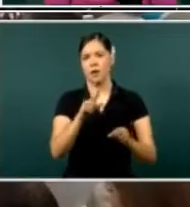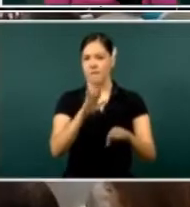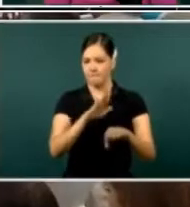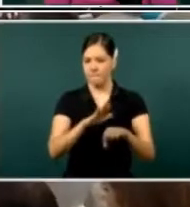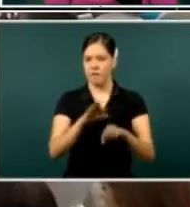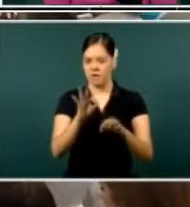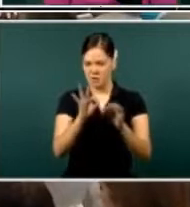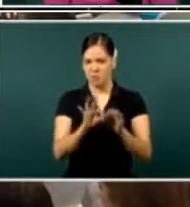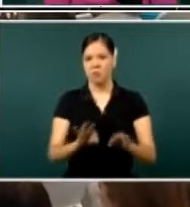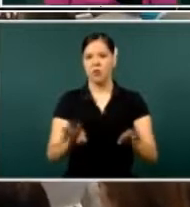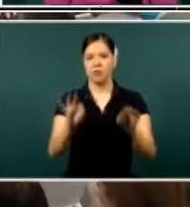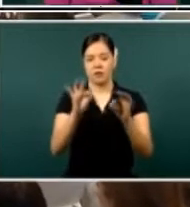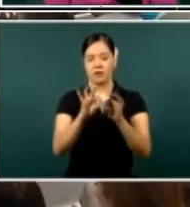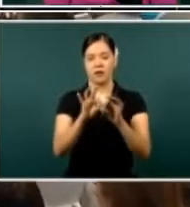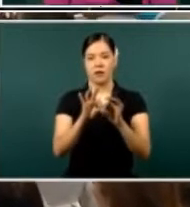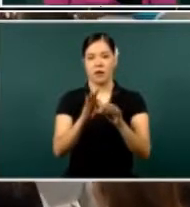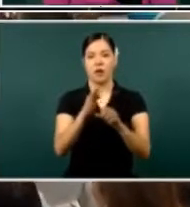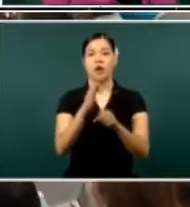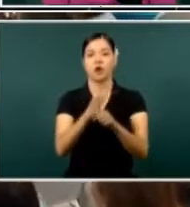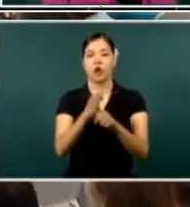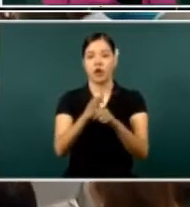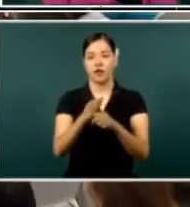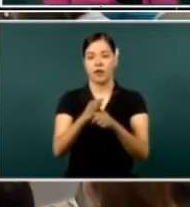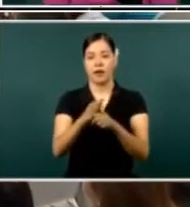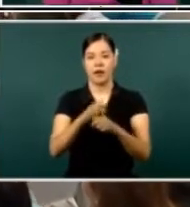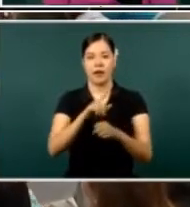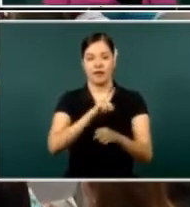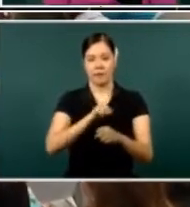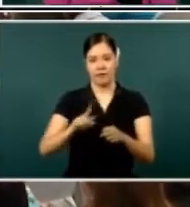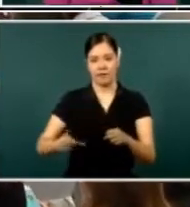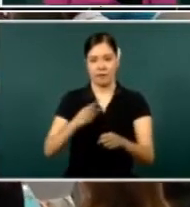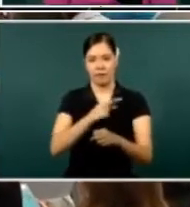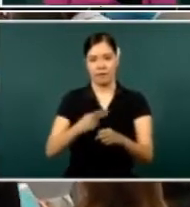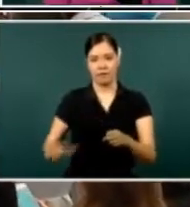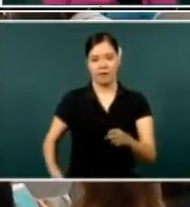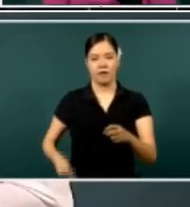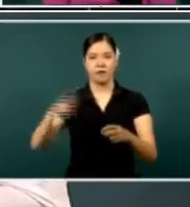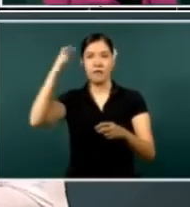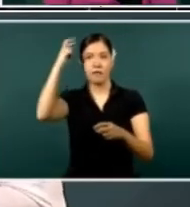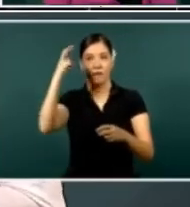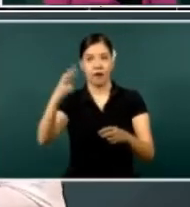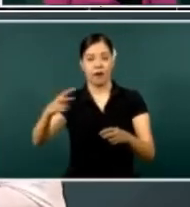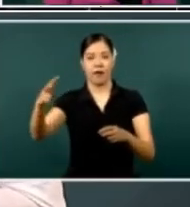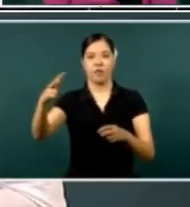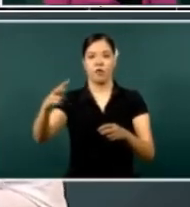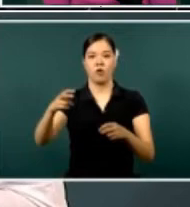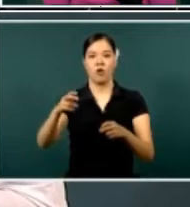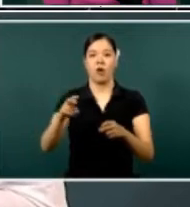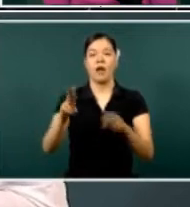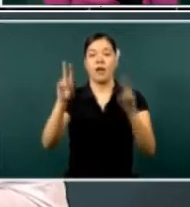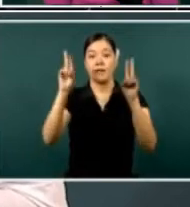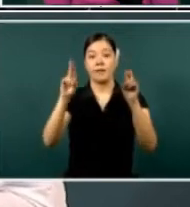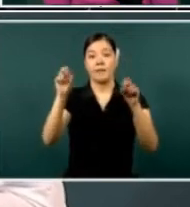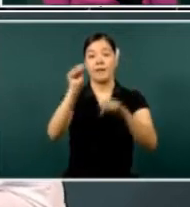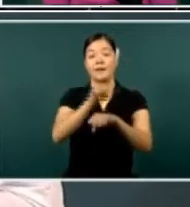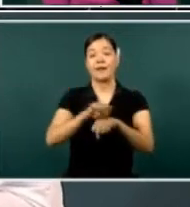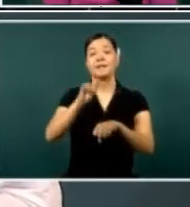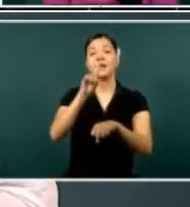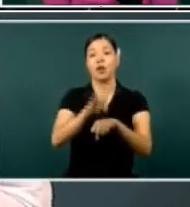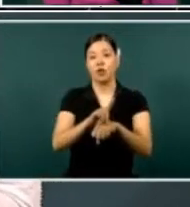included in a very important way that the government, since the president has mentioned, uh,